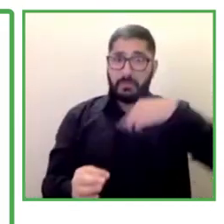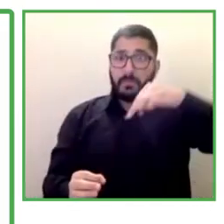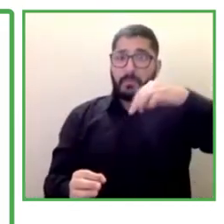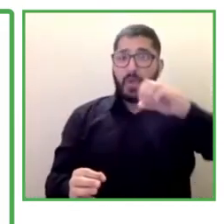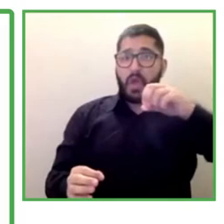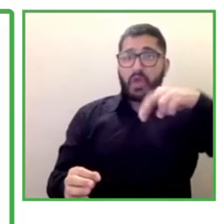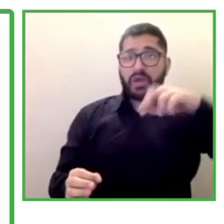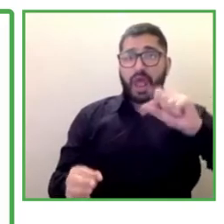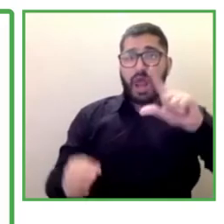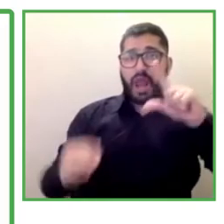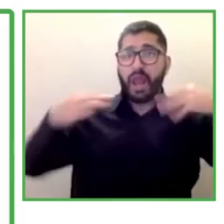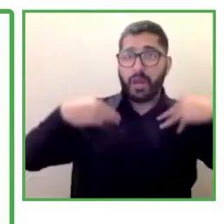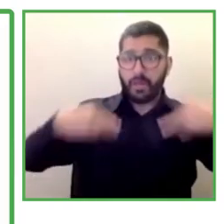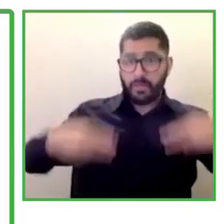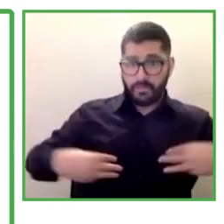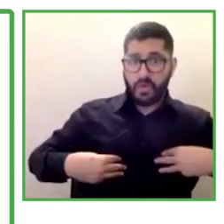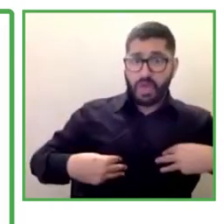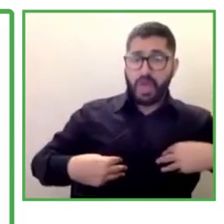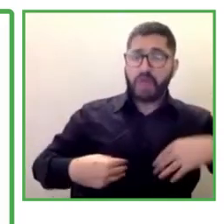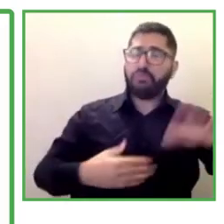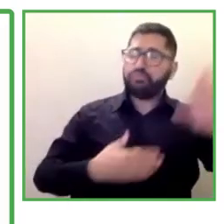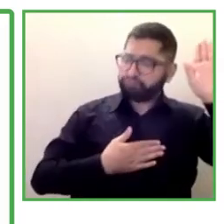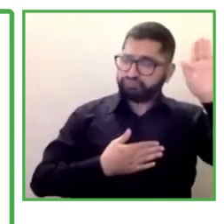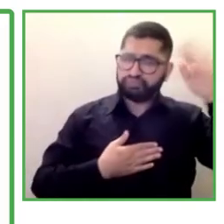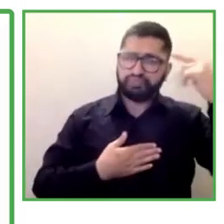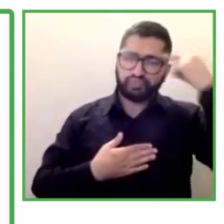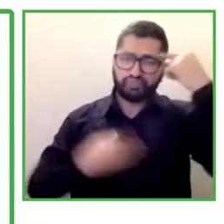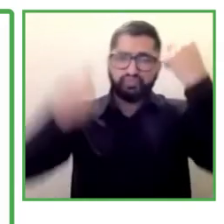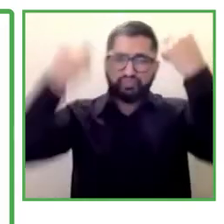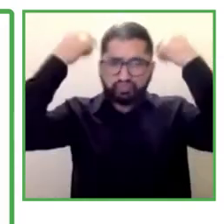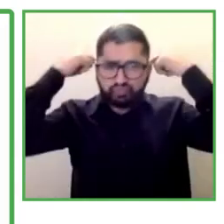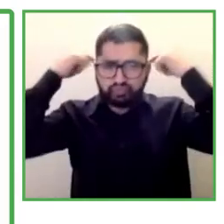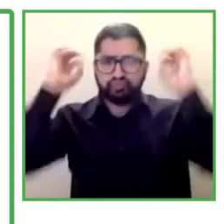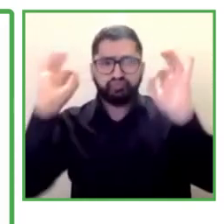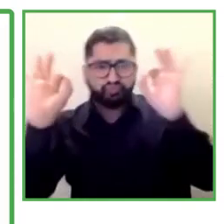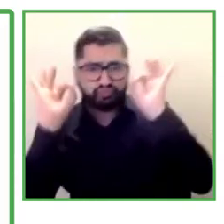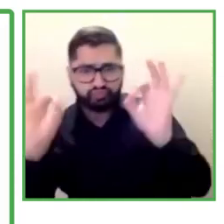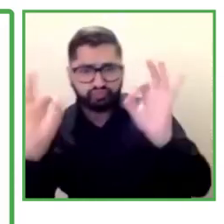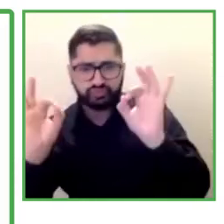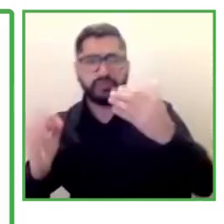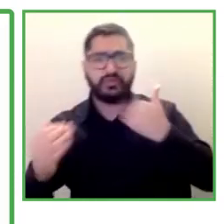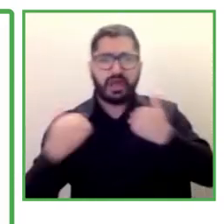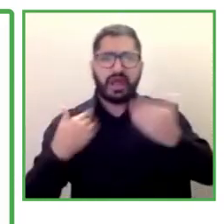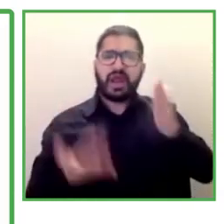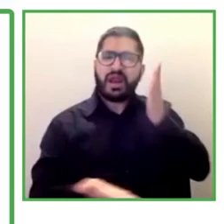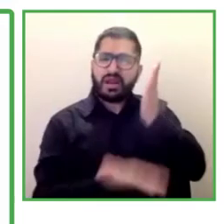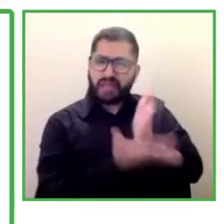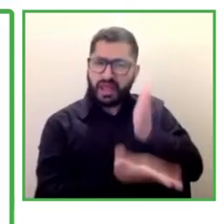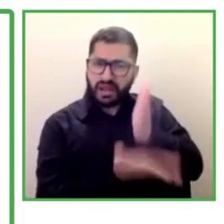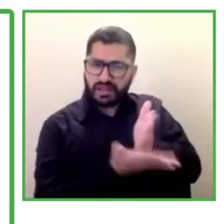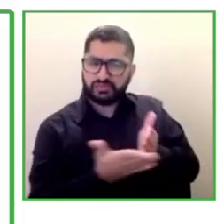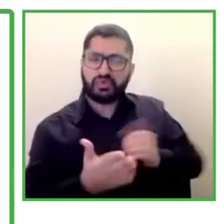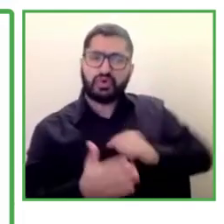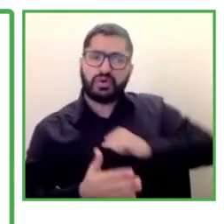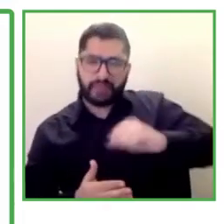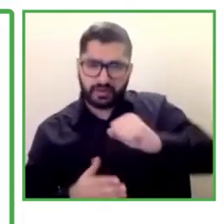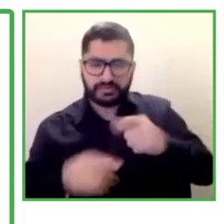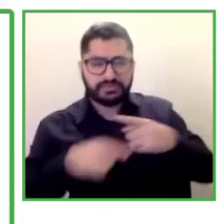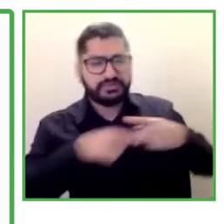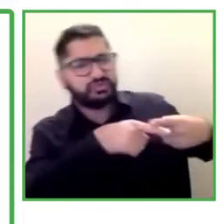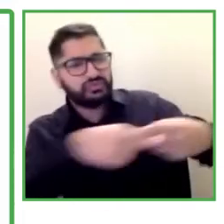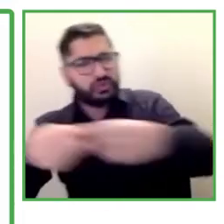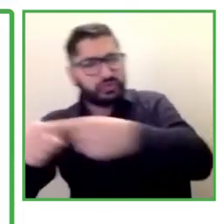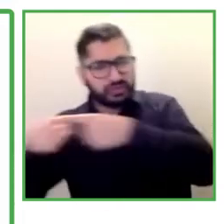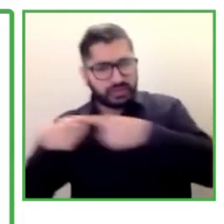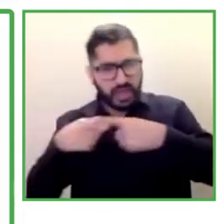society. We also have an acquired right that is well known and we have international right that also